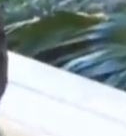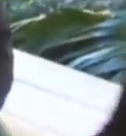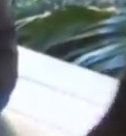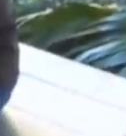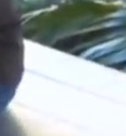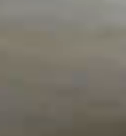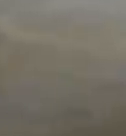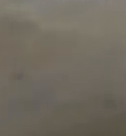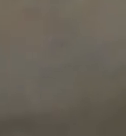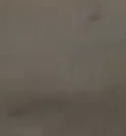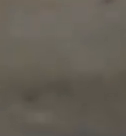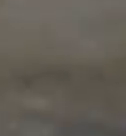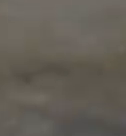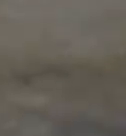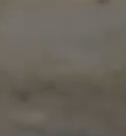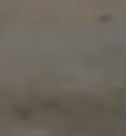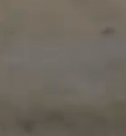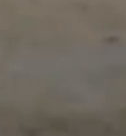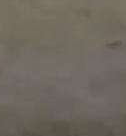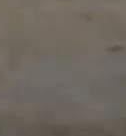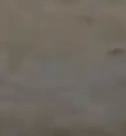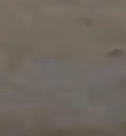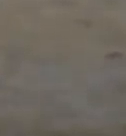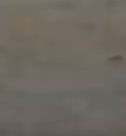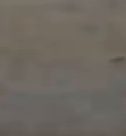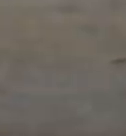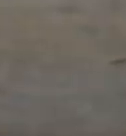them serving 100 days imprisonment.